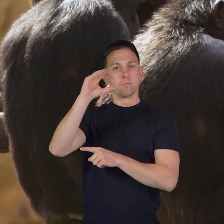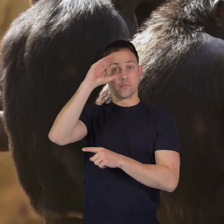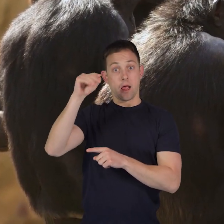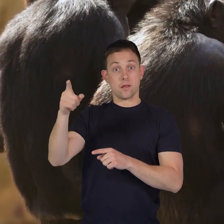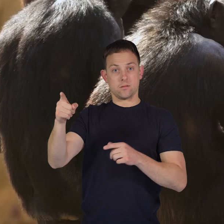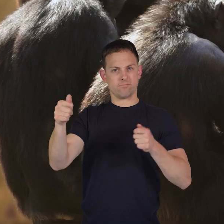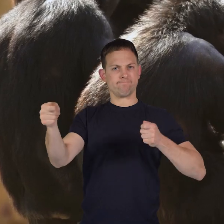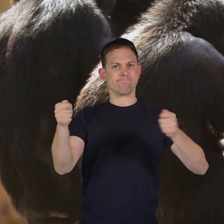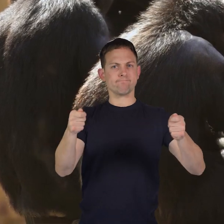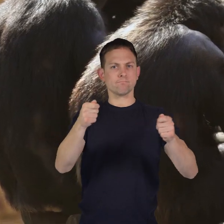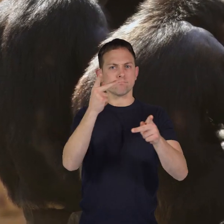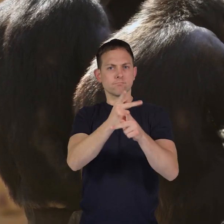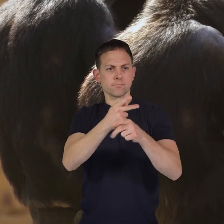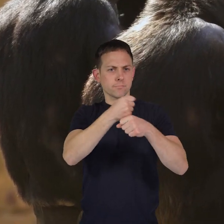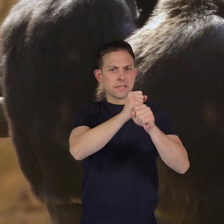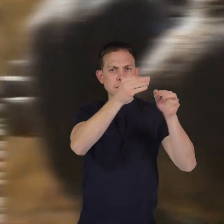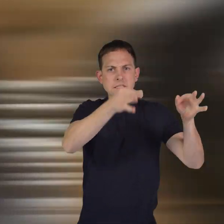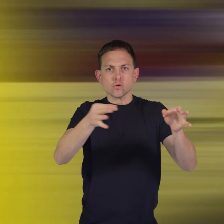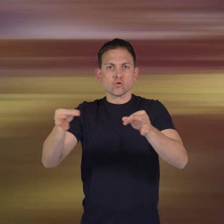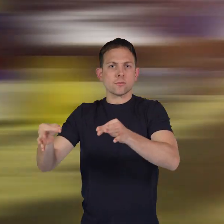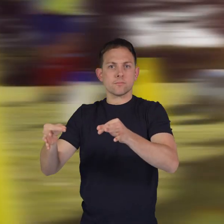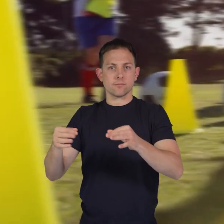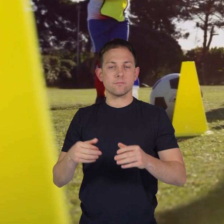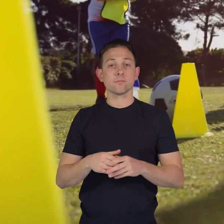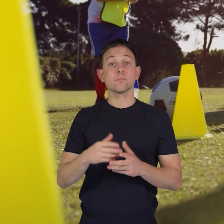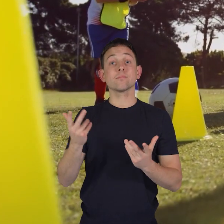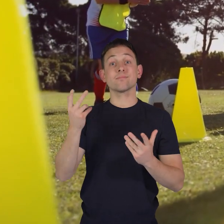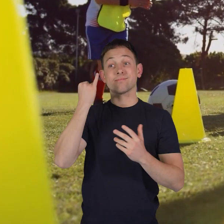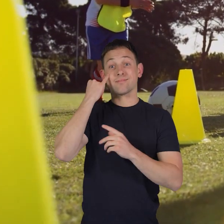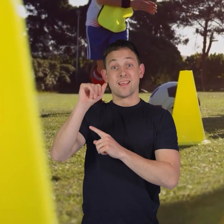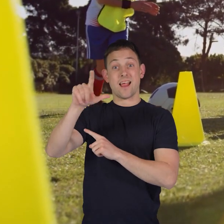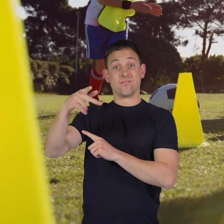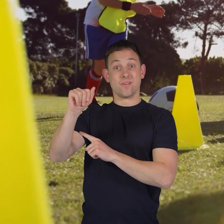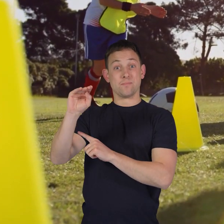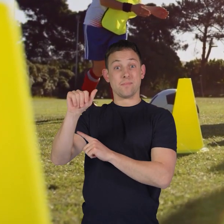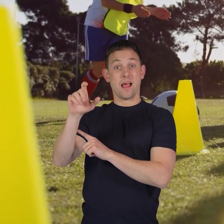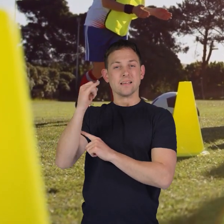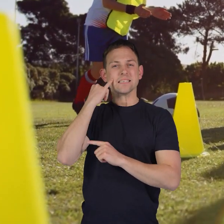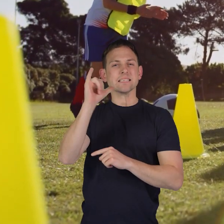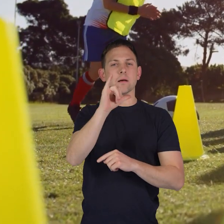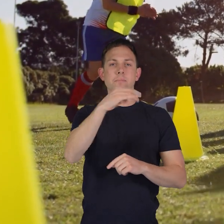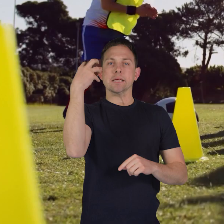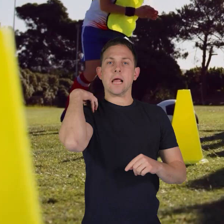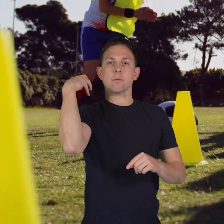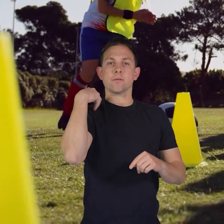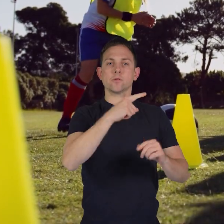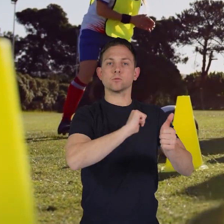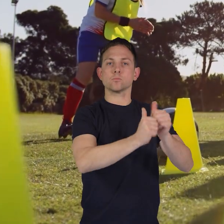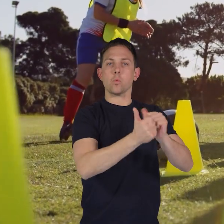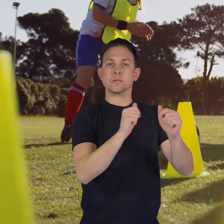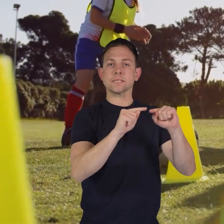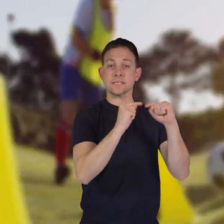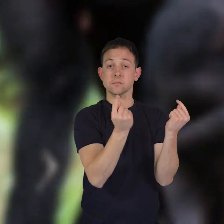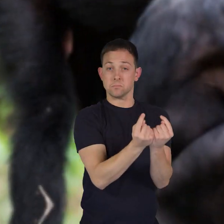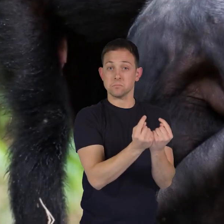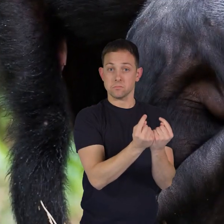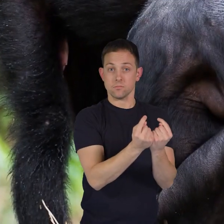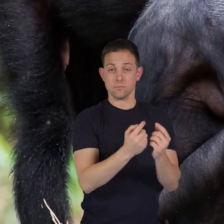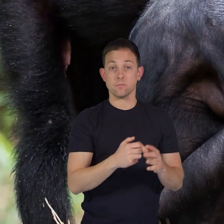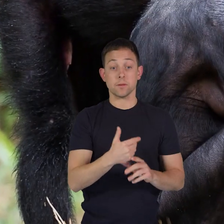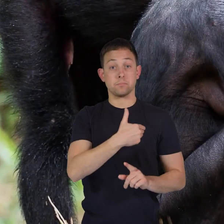takes care of the others and helps make decisions in fact an alpha male is like a captain of a sports team